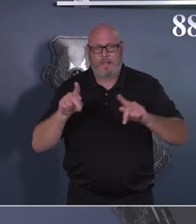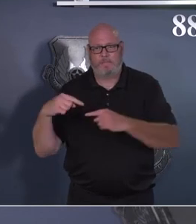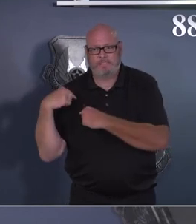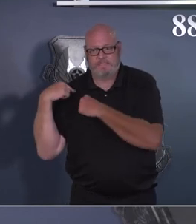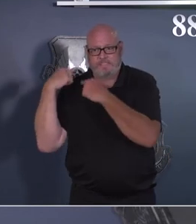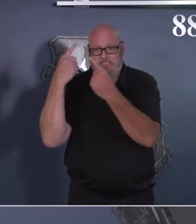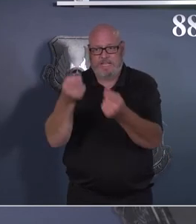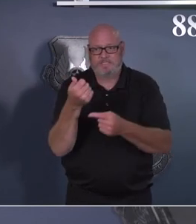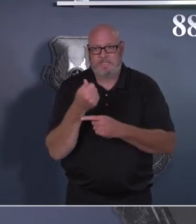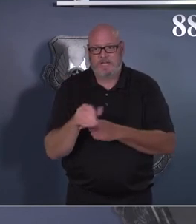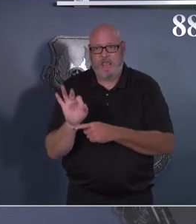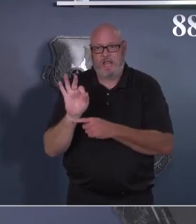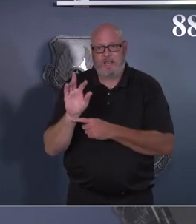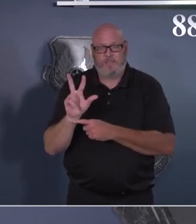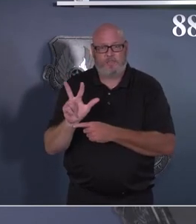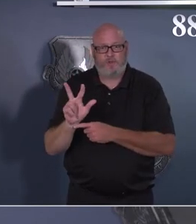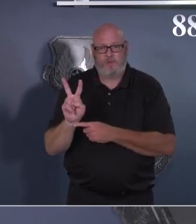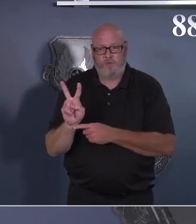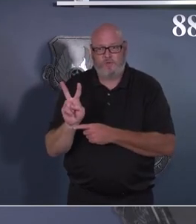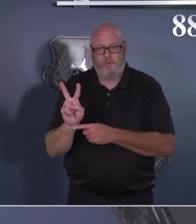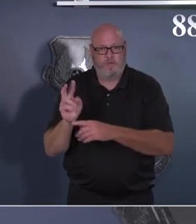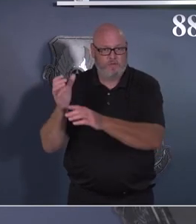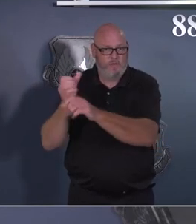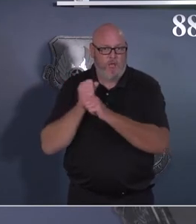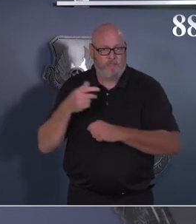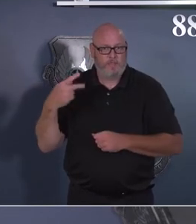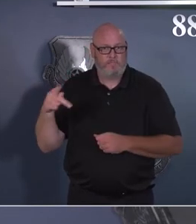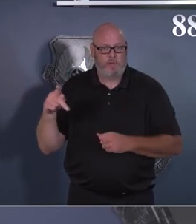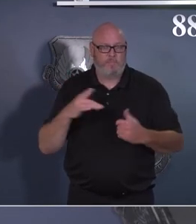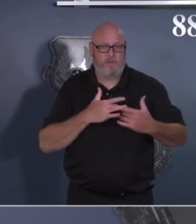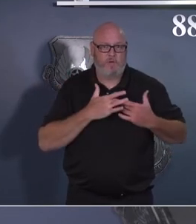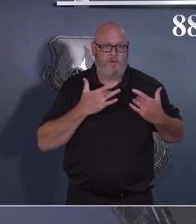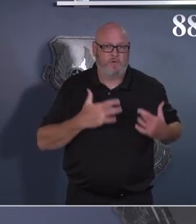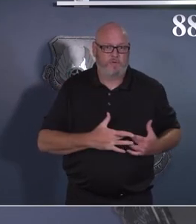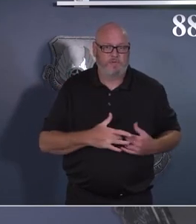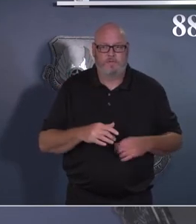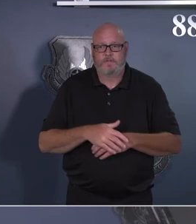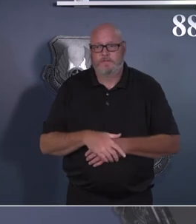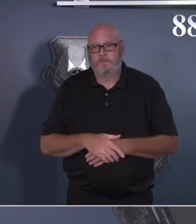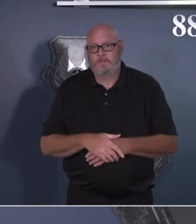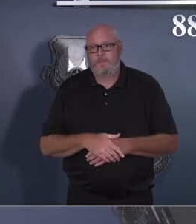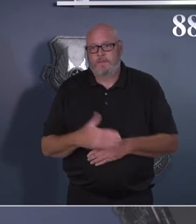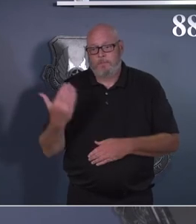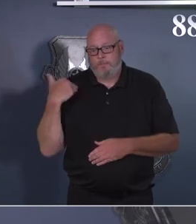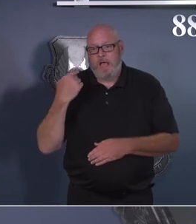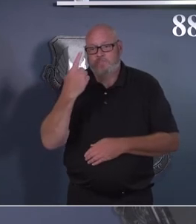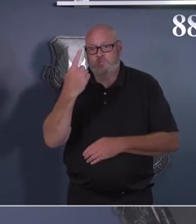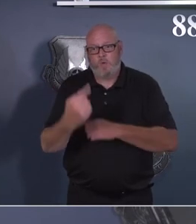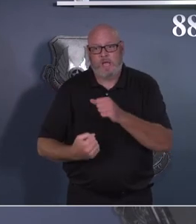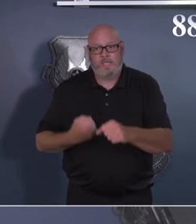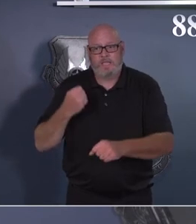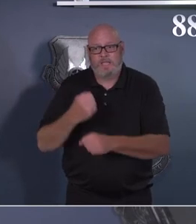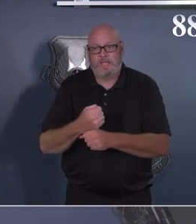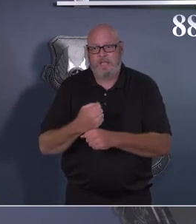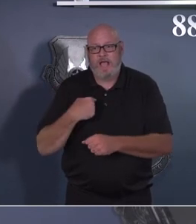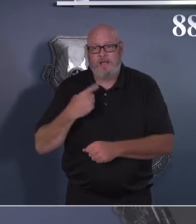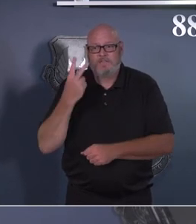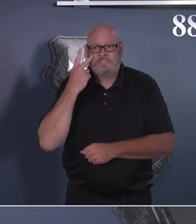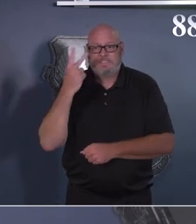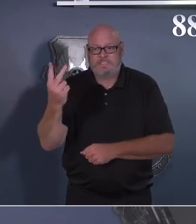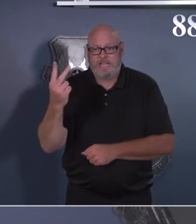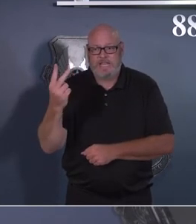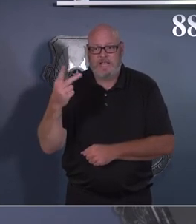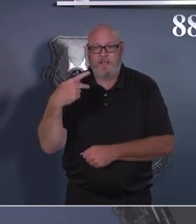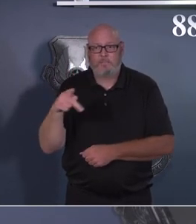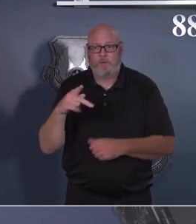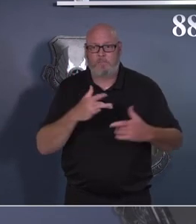was reestablished. And so, you know, just within this past year, since I've been here, I had the privilege to see a Purple Heart presentation for Chief